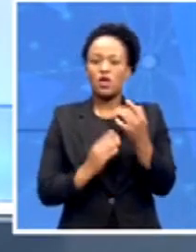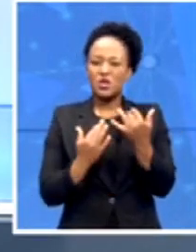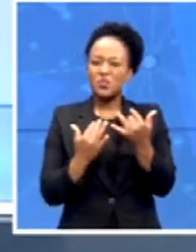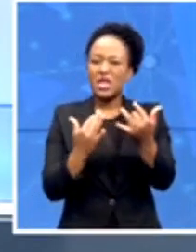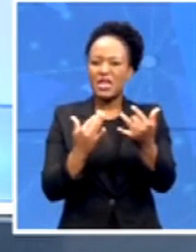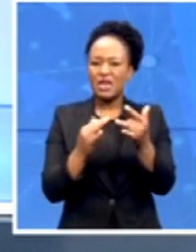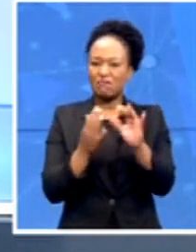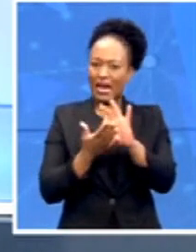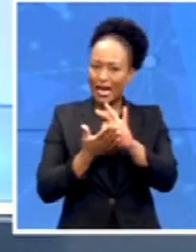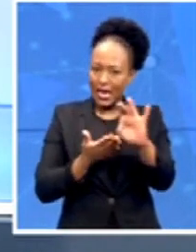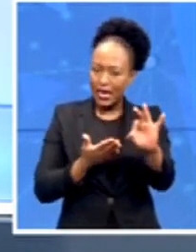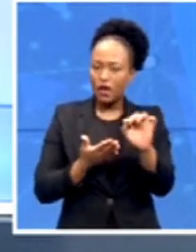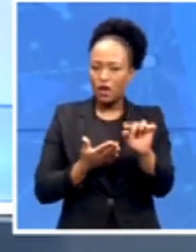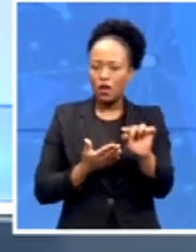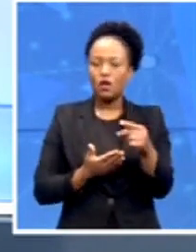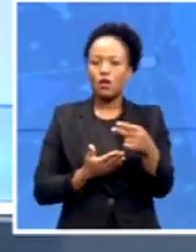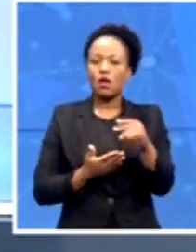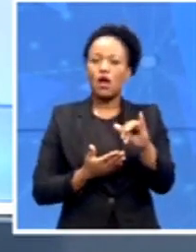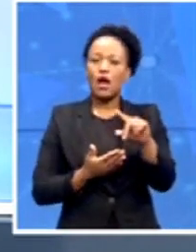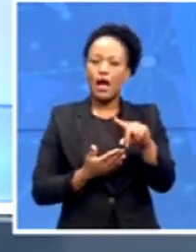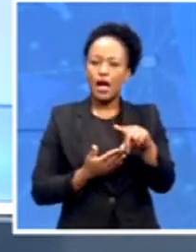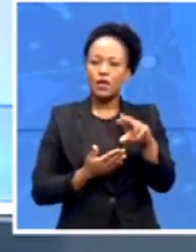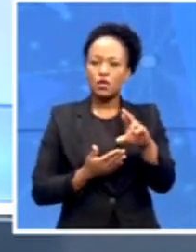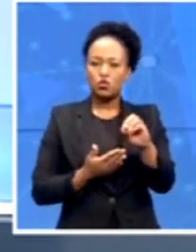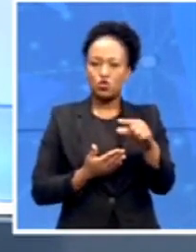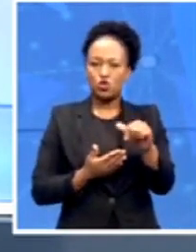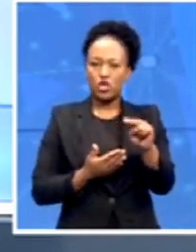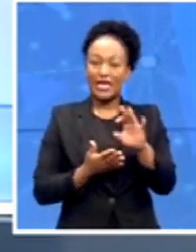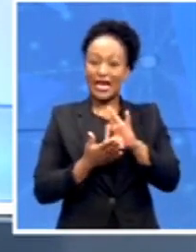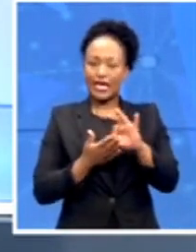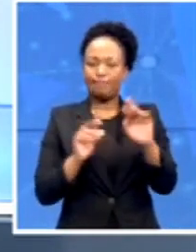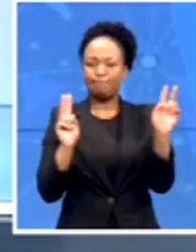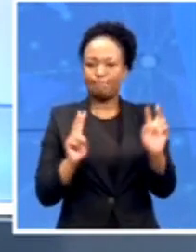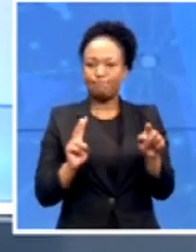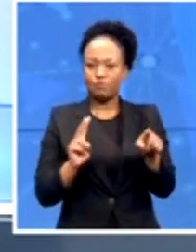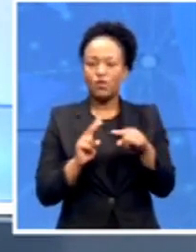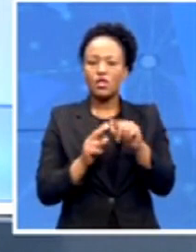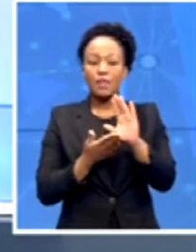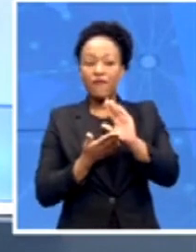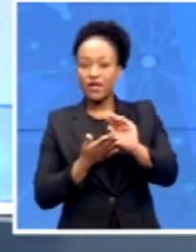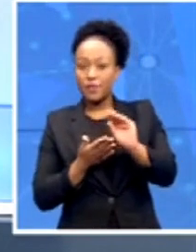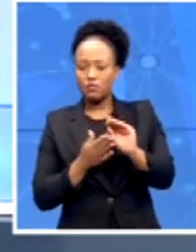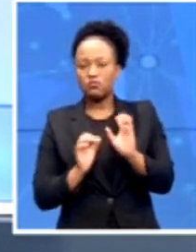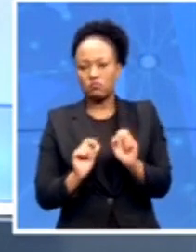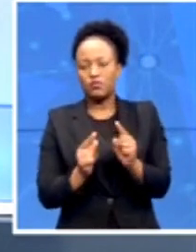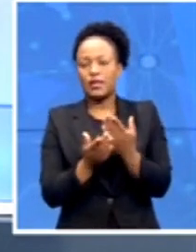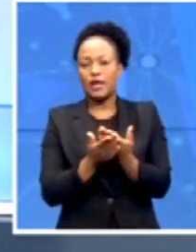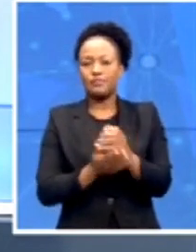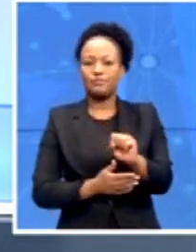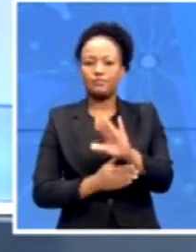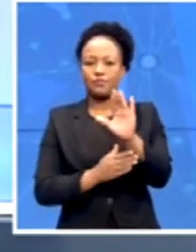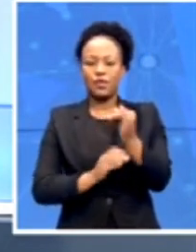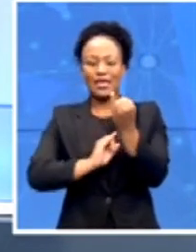represents both future and current growth and investment opportunities for south africa globally the demand for green hydrogen and green